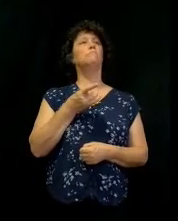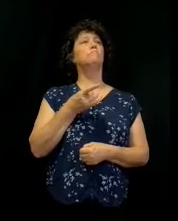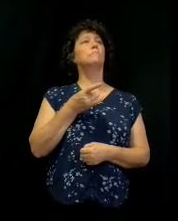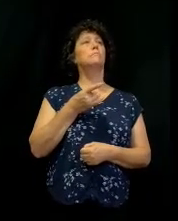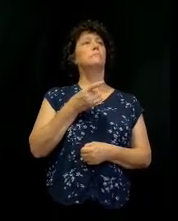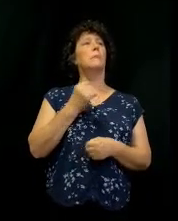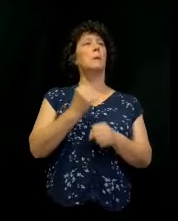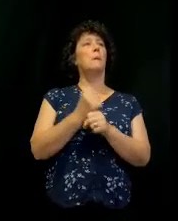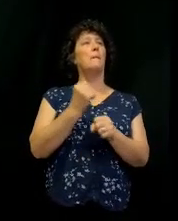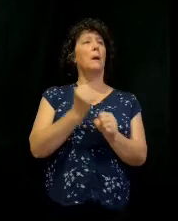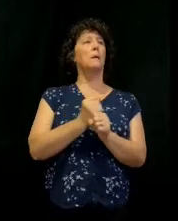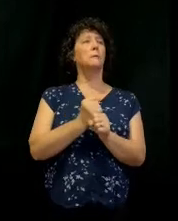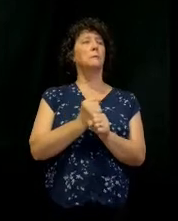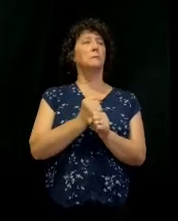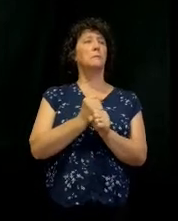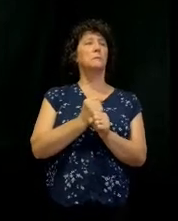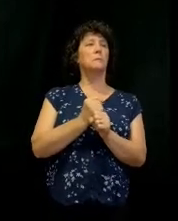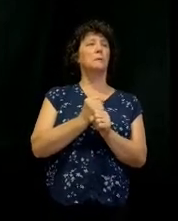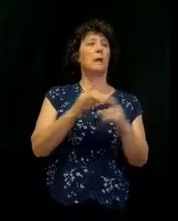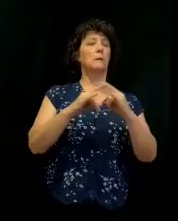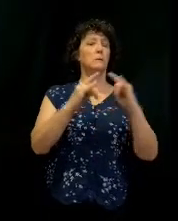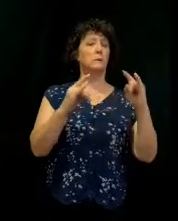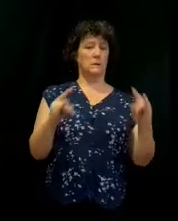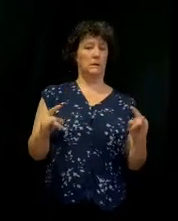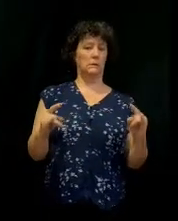He makes a tent.